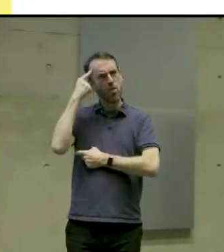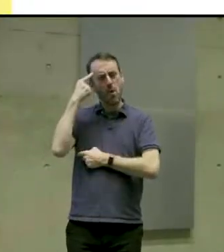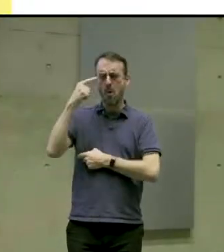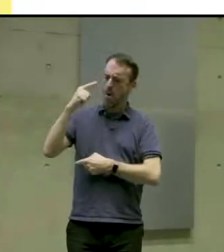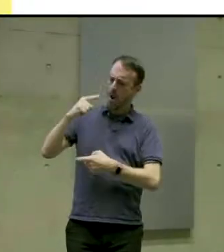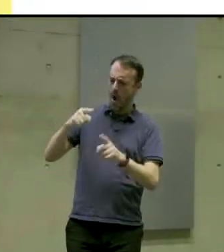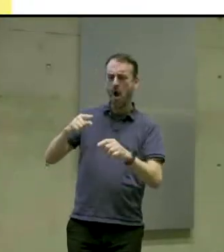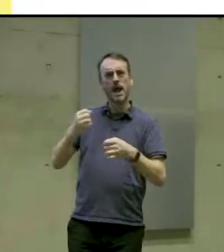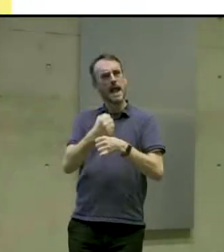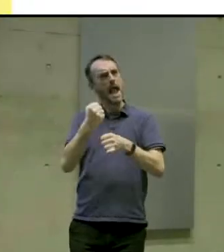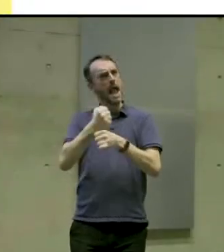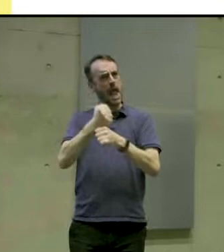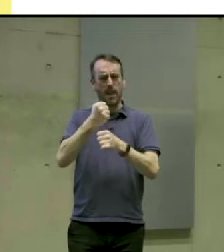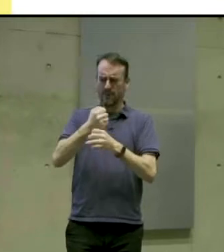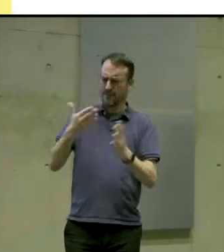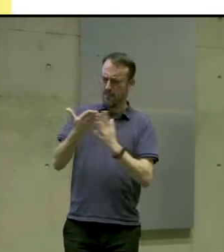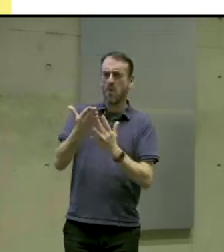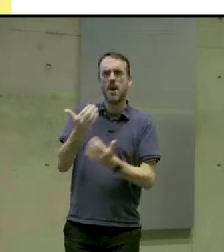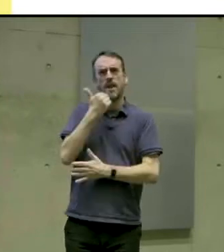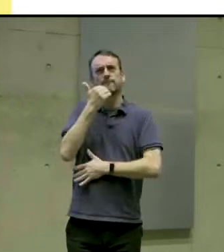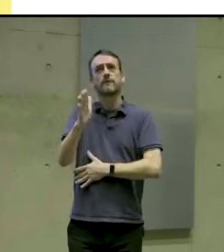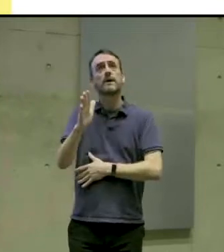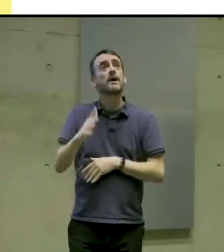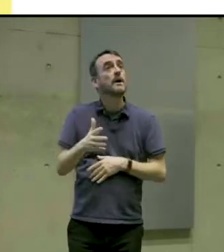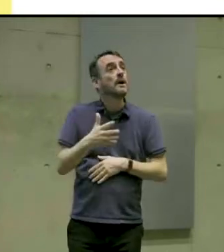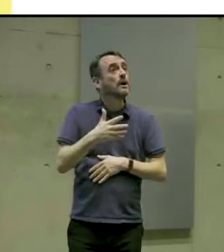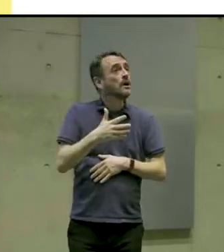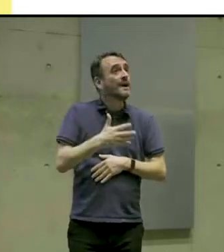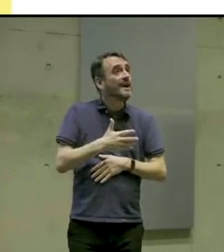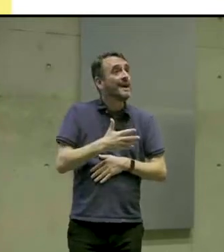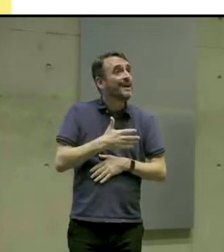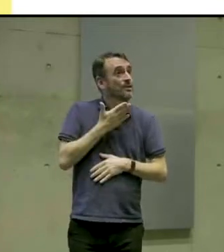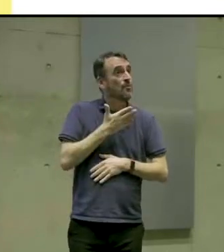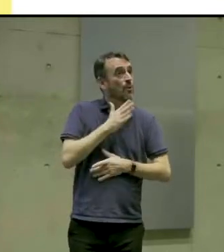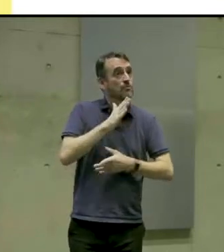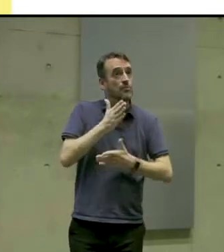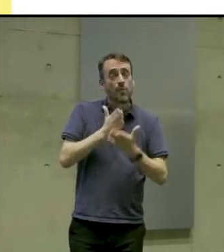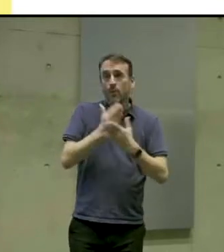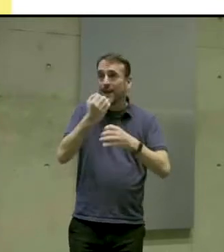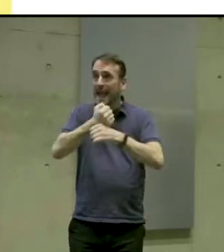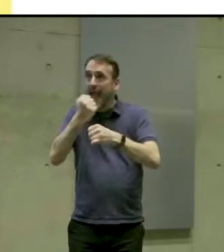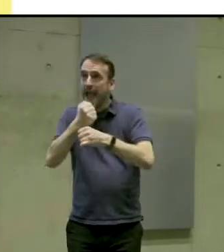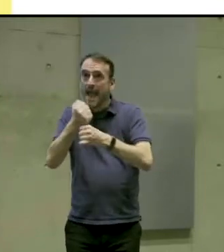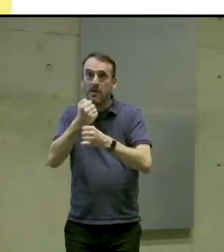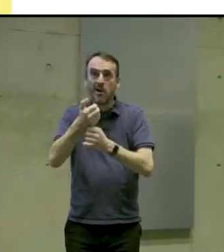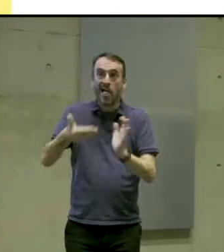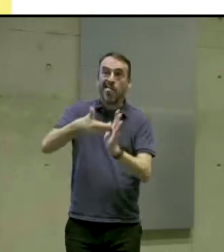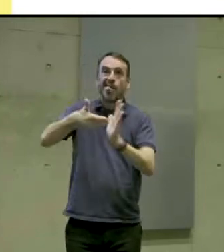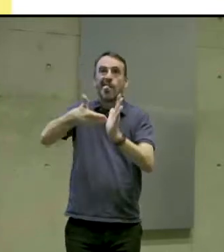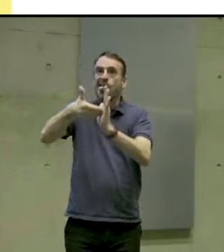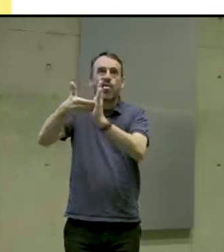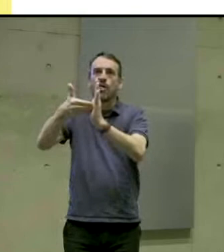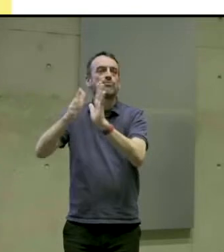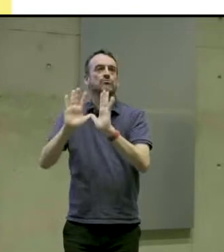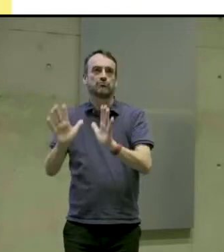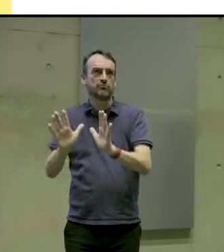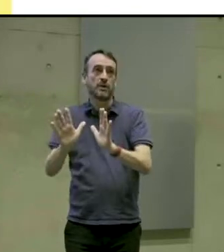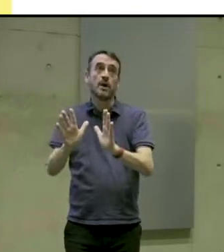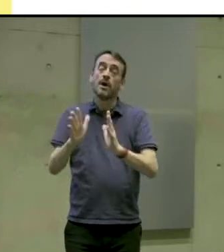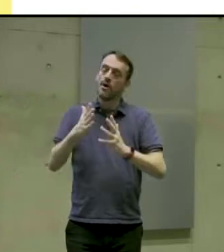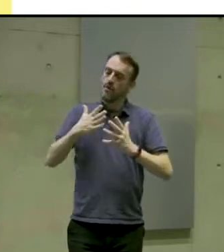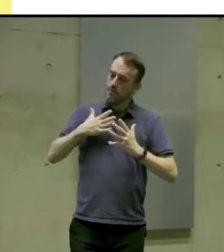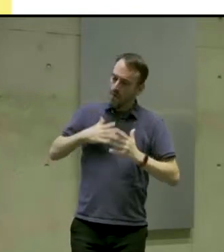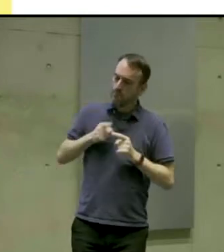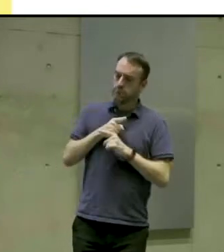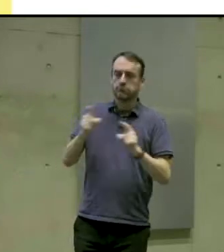tried to do too much in the beginning. We were trying to make a game that was accessible to